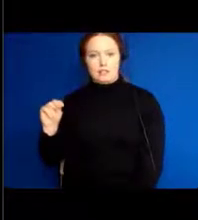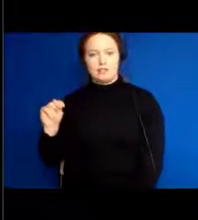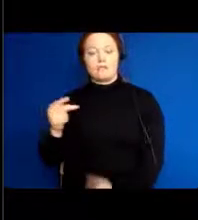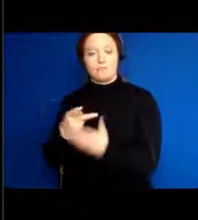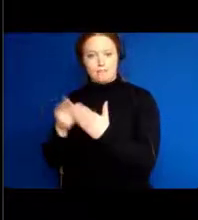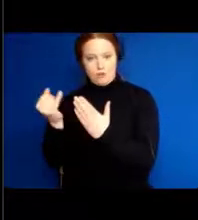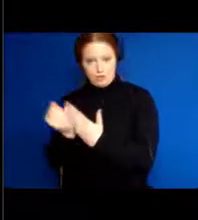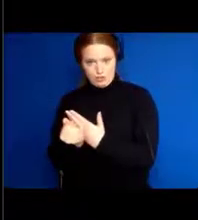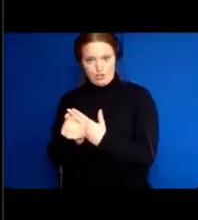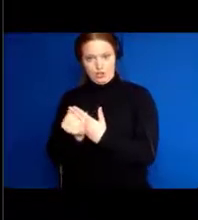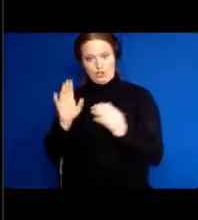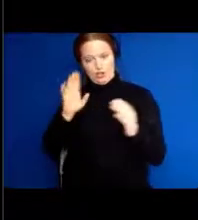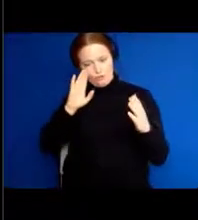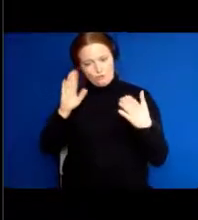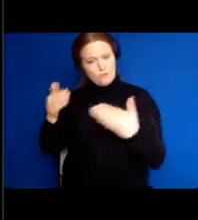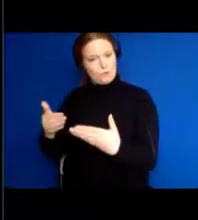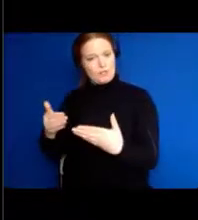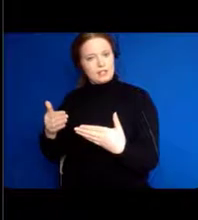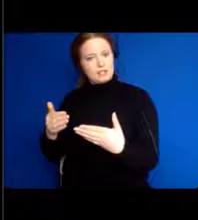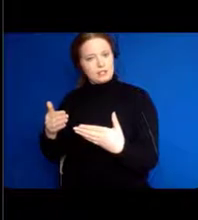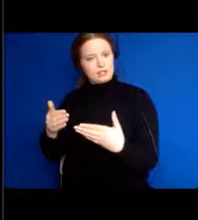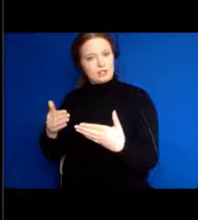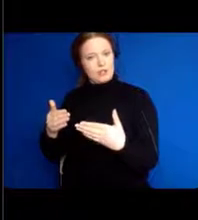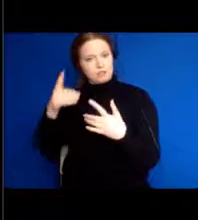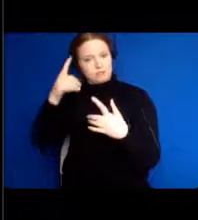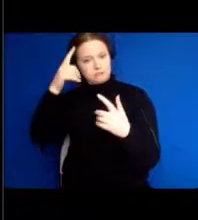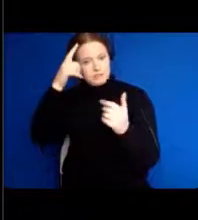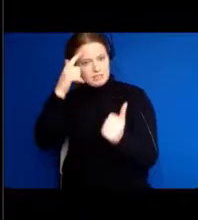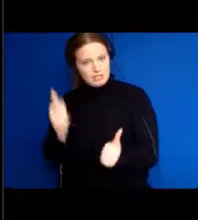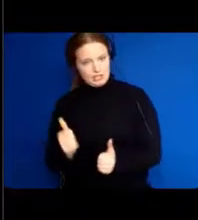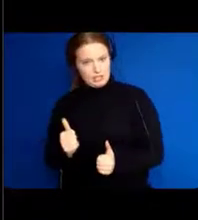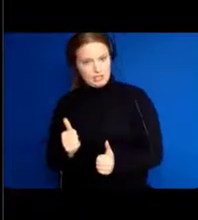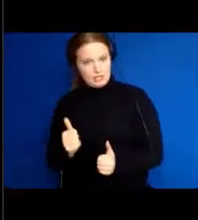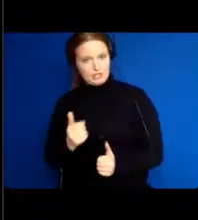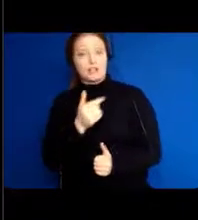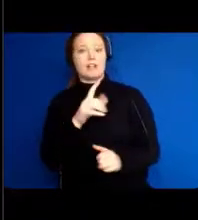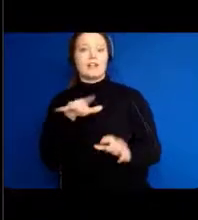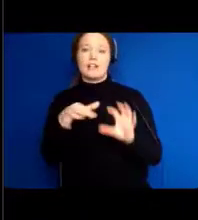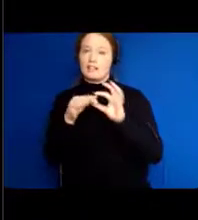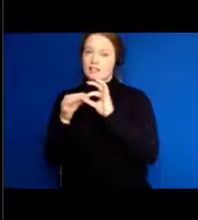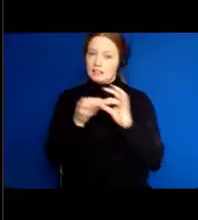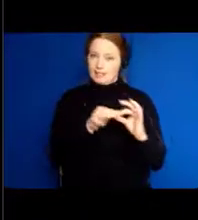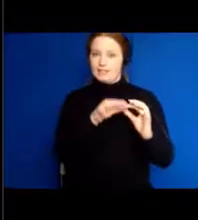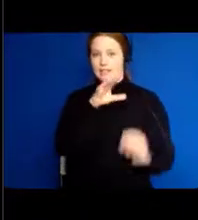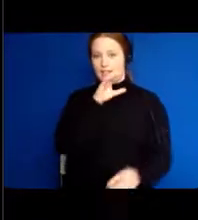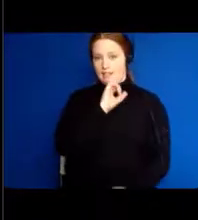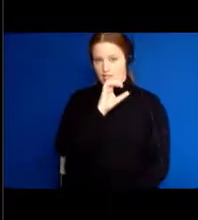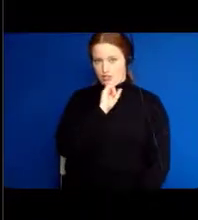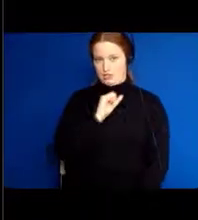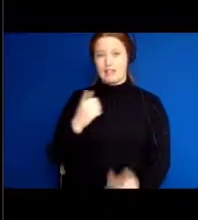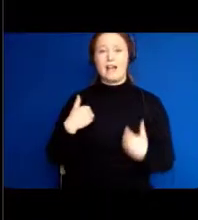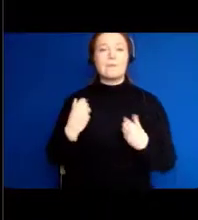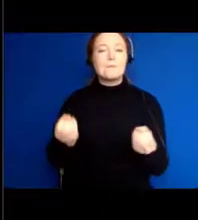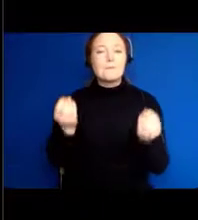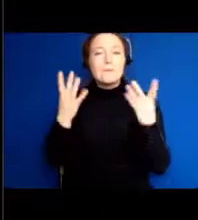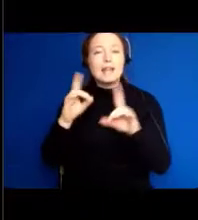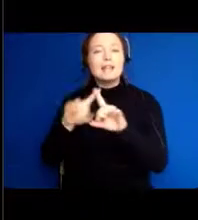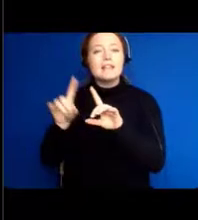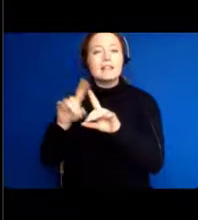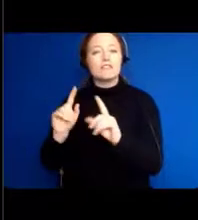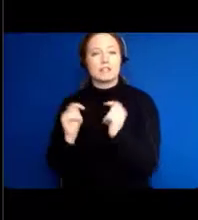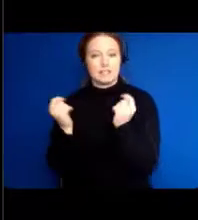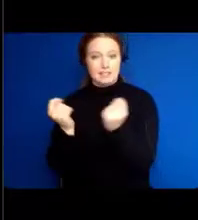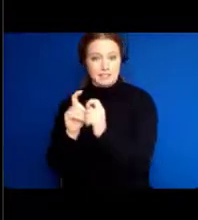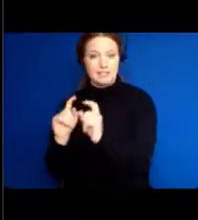Neurodegeneration and Aging, has multiple teams, but we are in team 17. So there is